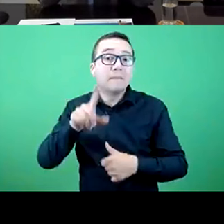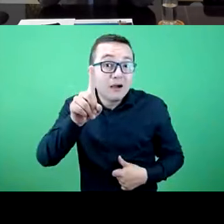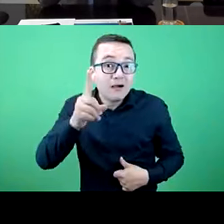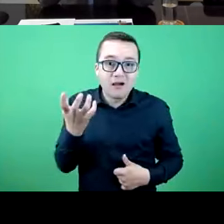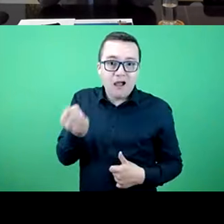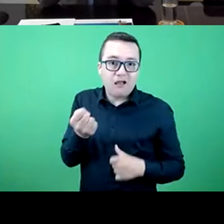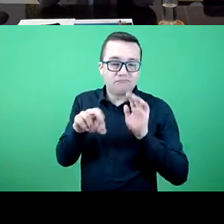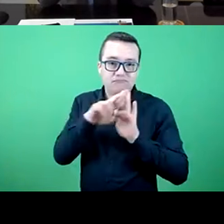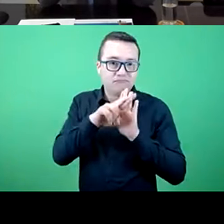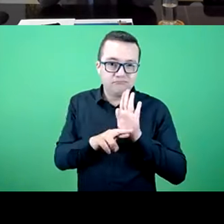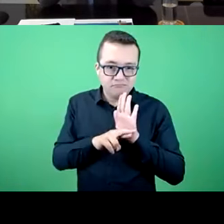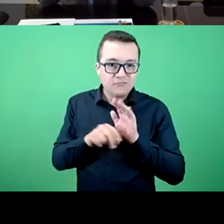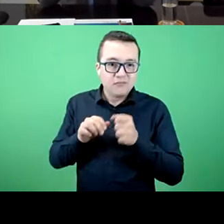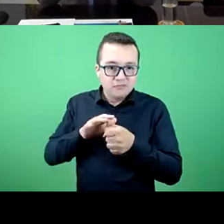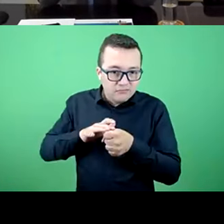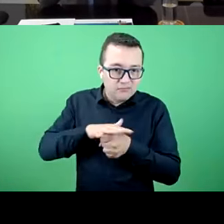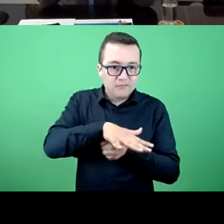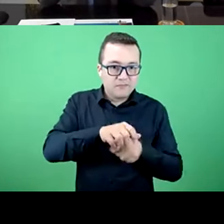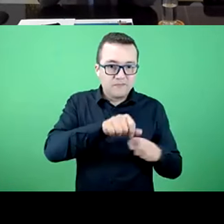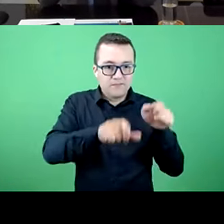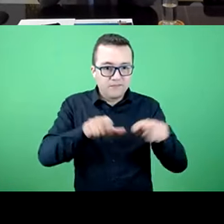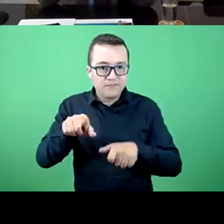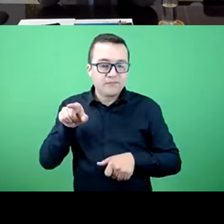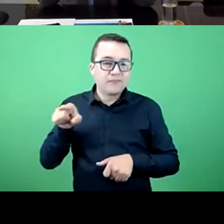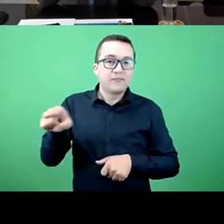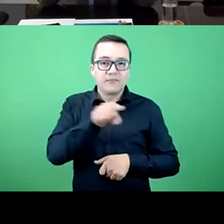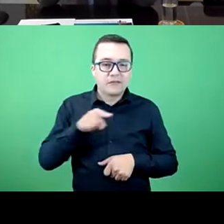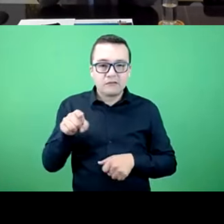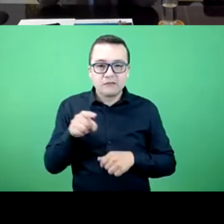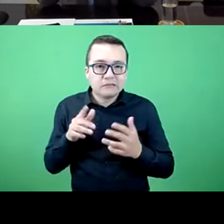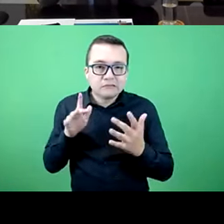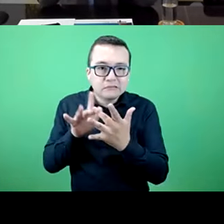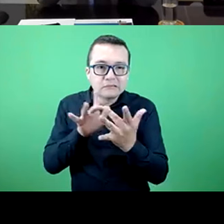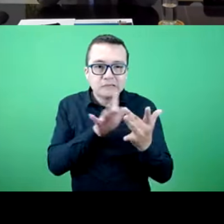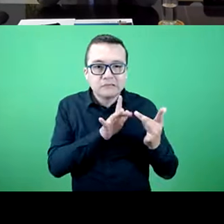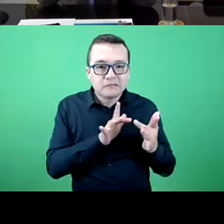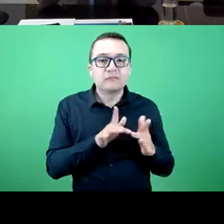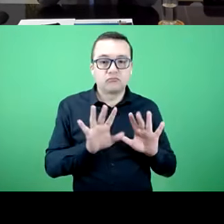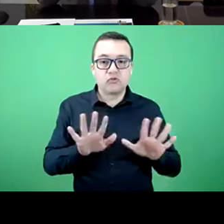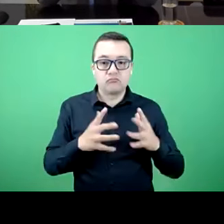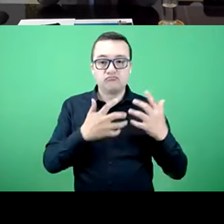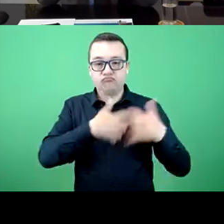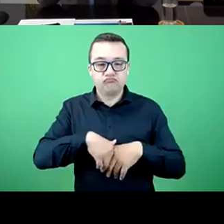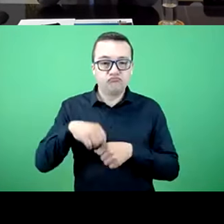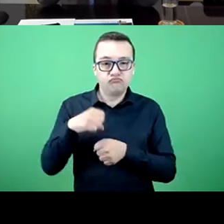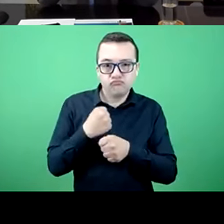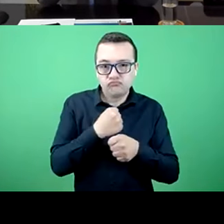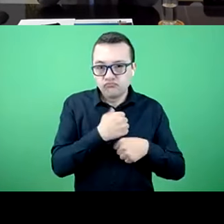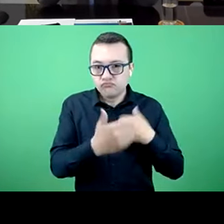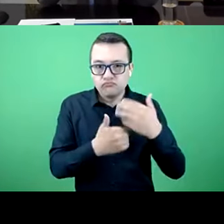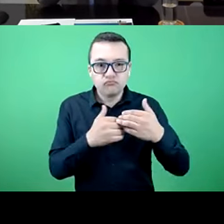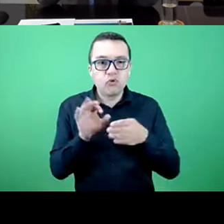had been a third or working without any specific regulation. It brought the population and the